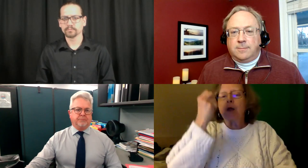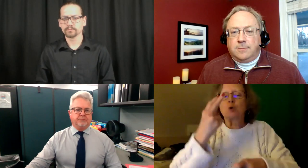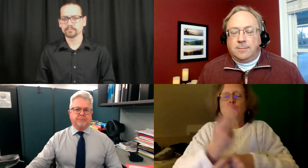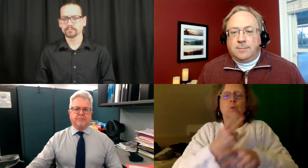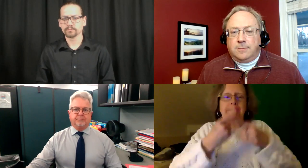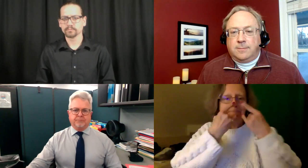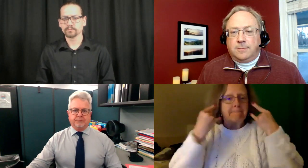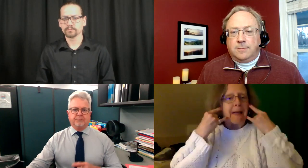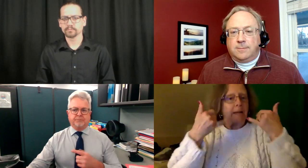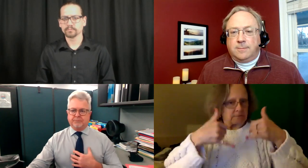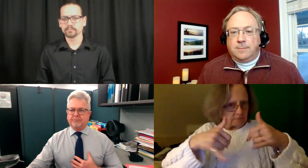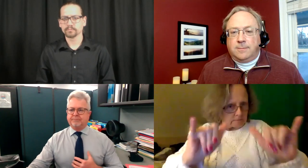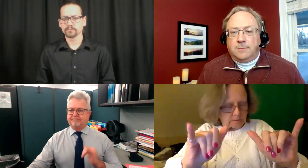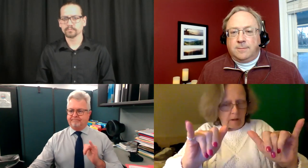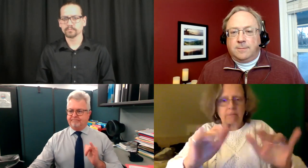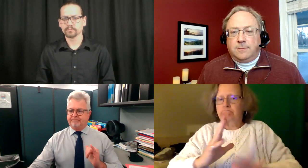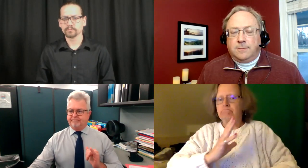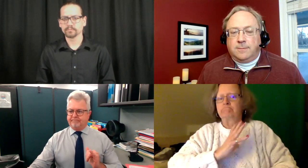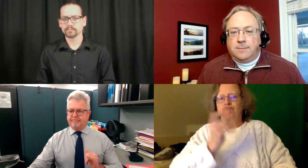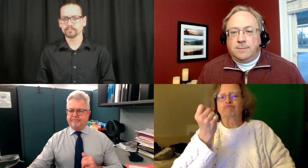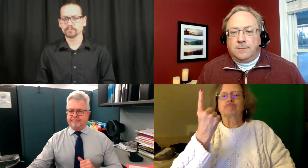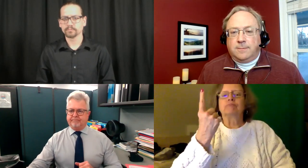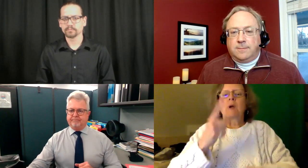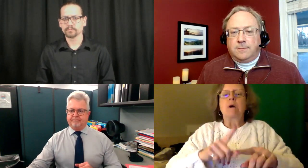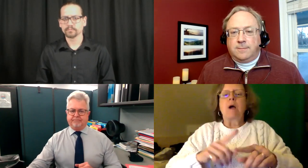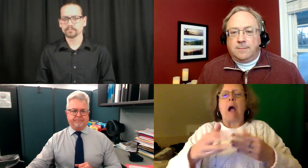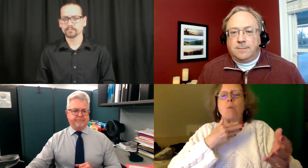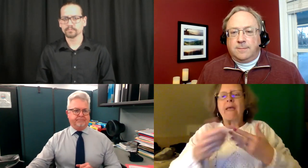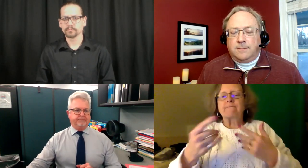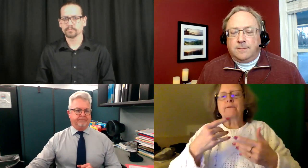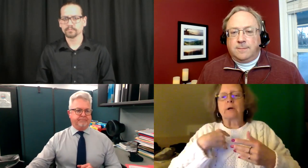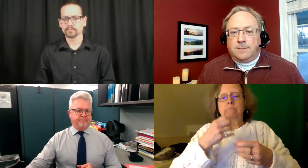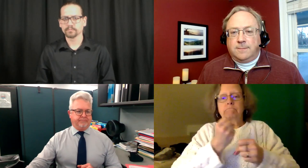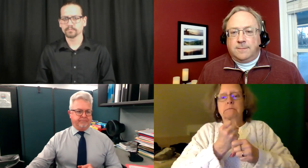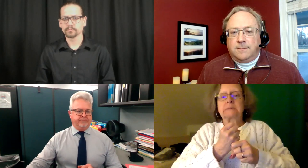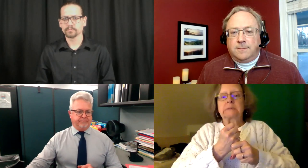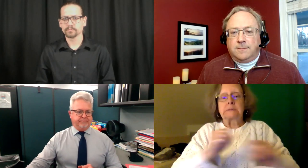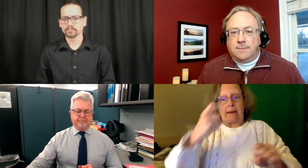Because I am aware, you know, I'm using masks and all of that.